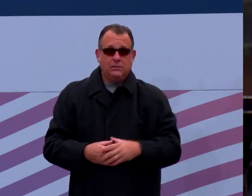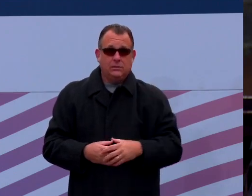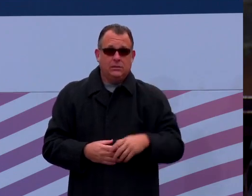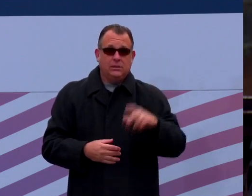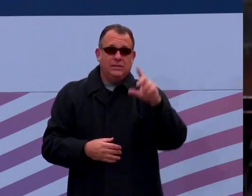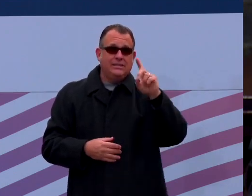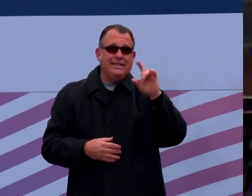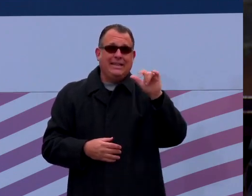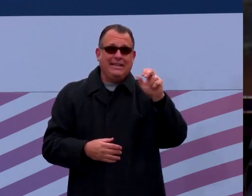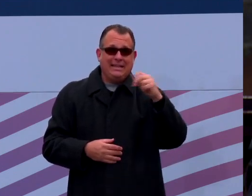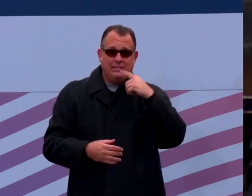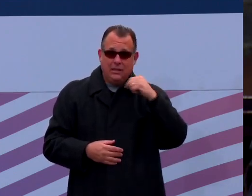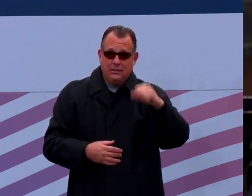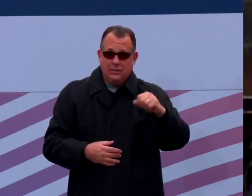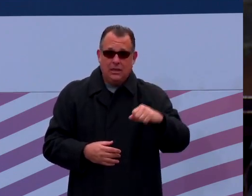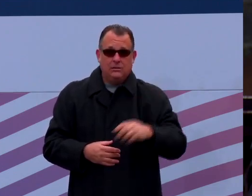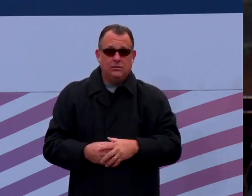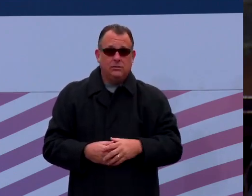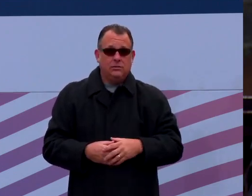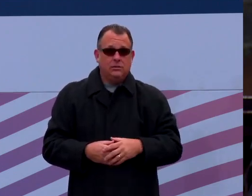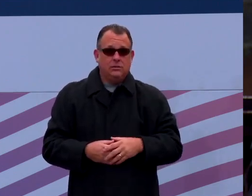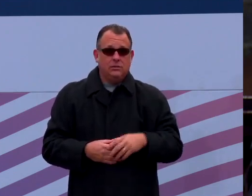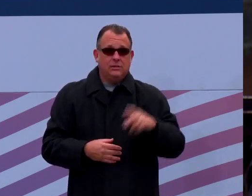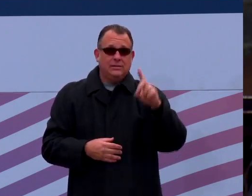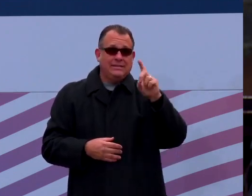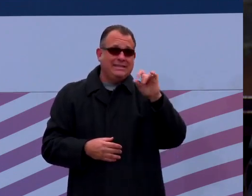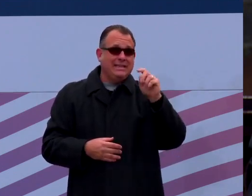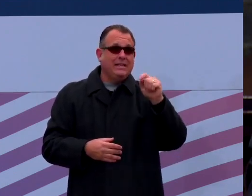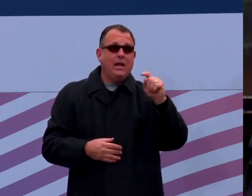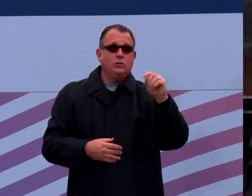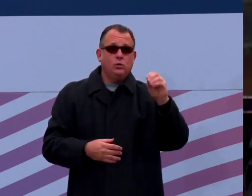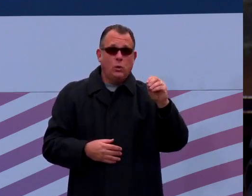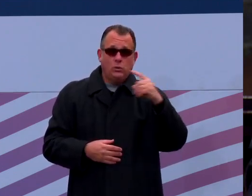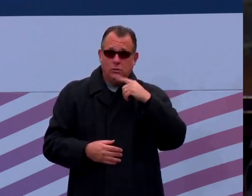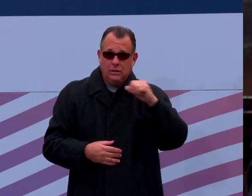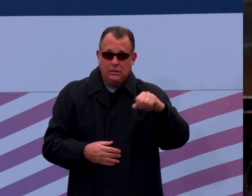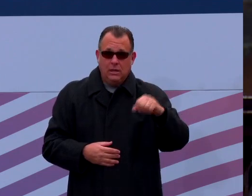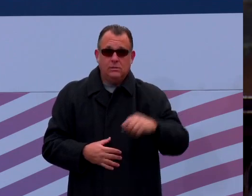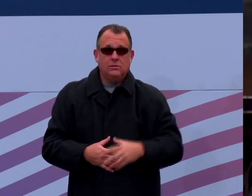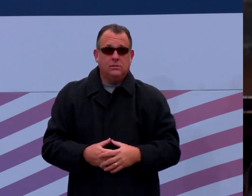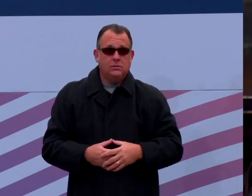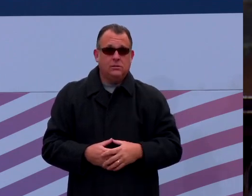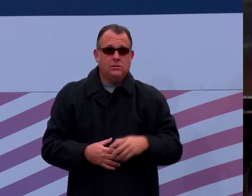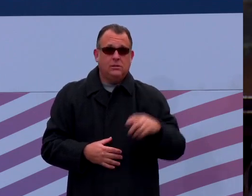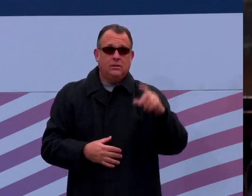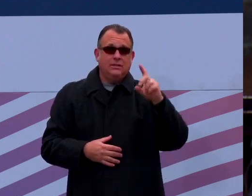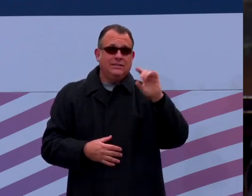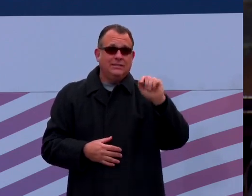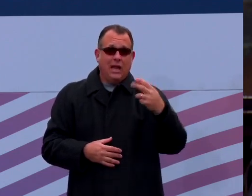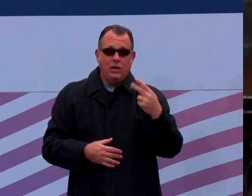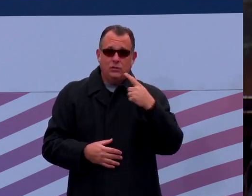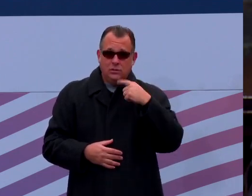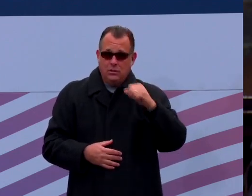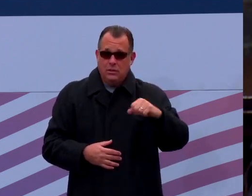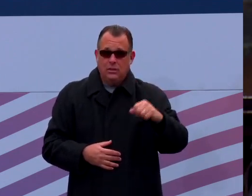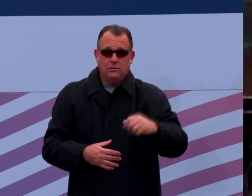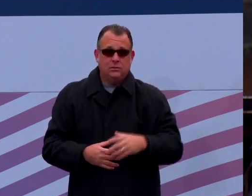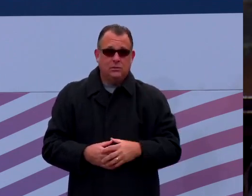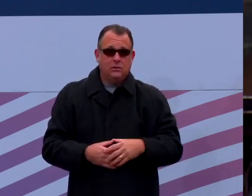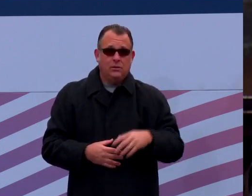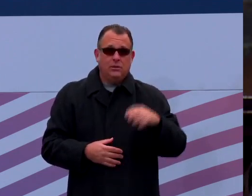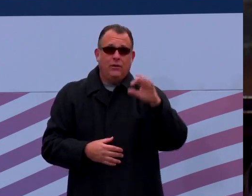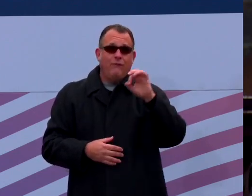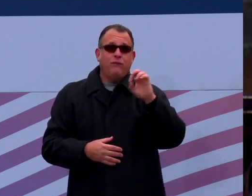Aye. Aye. DeSanto? Aye. Aye. Dush? Aye. Ferry? Aye.